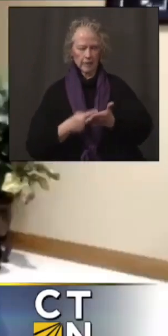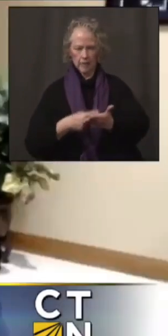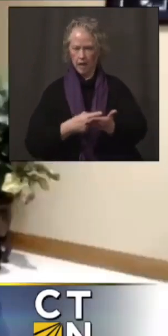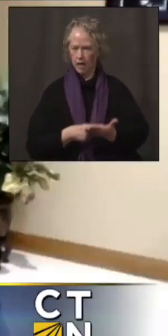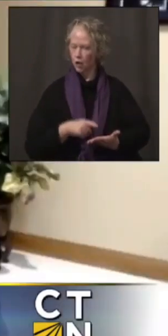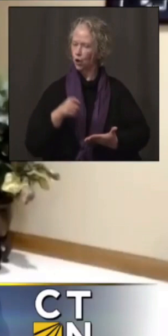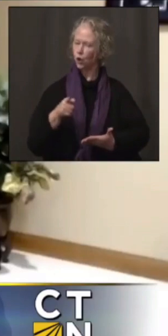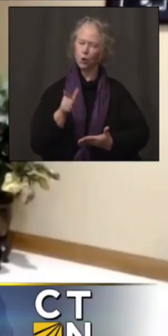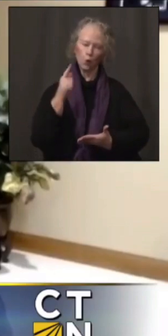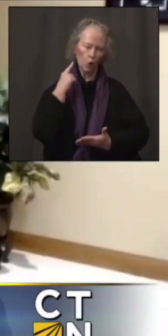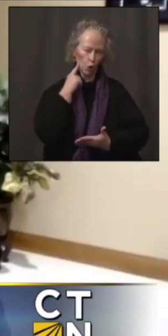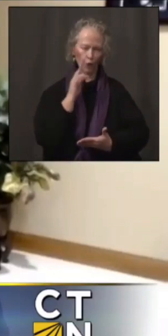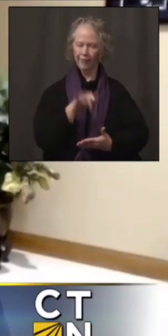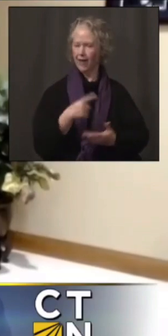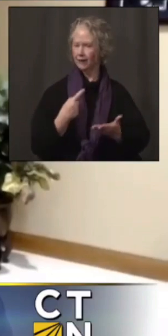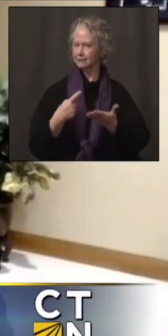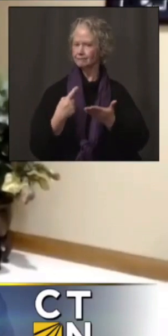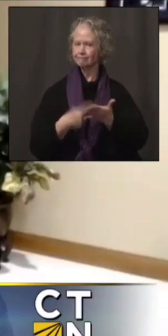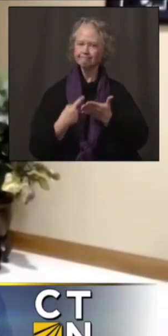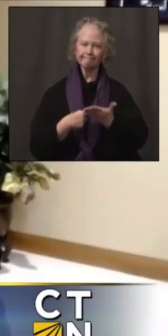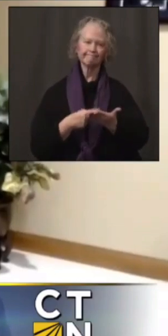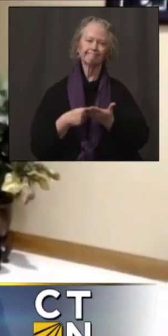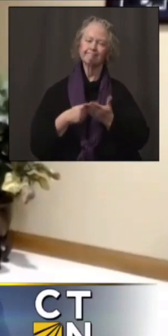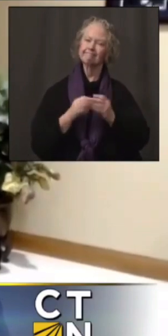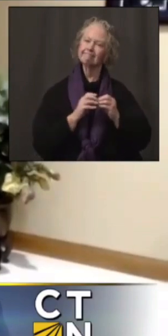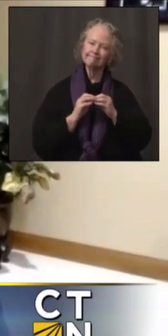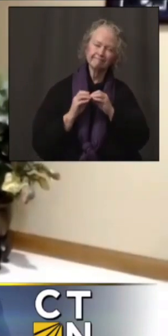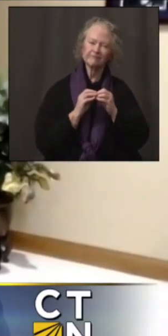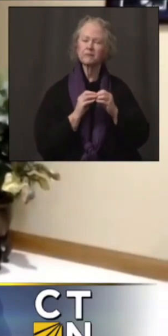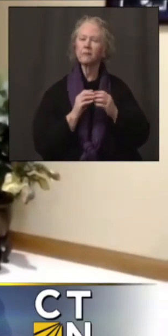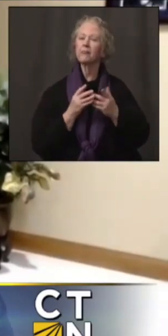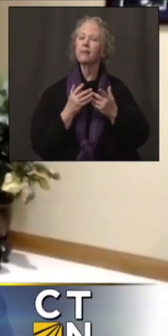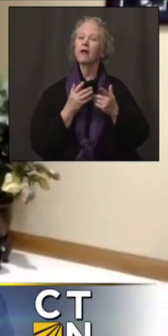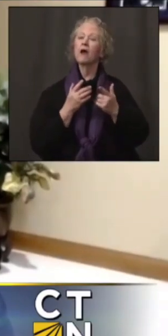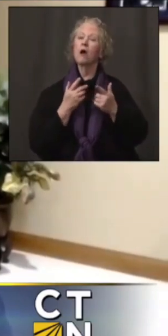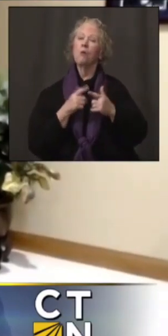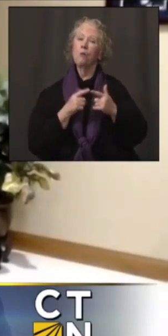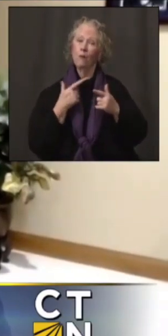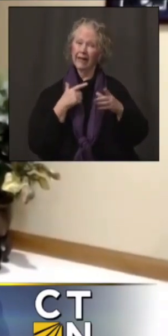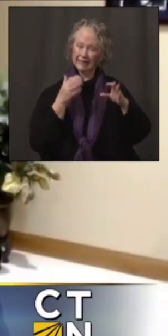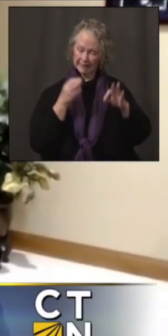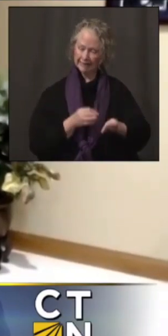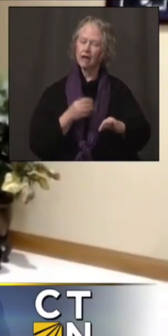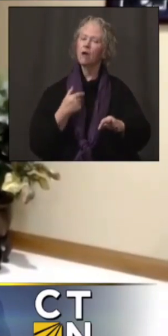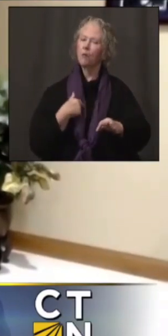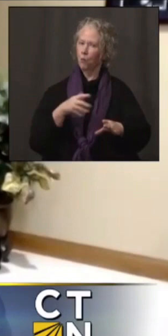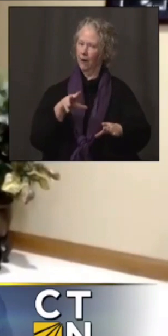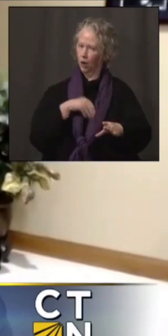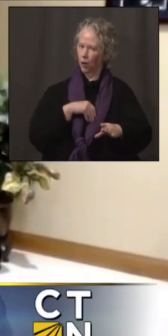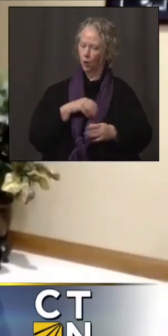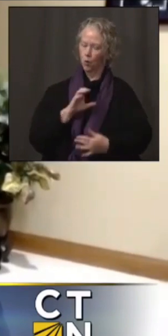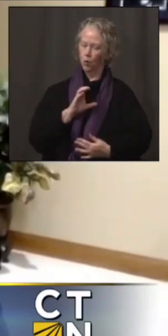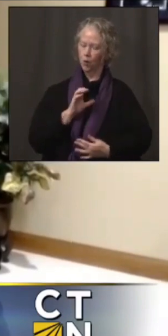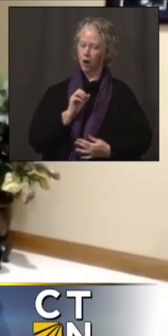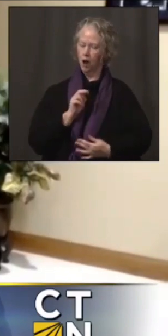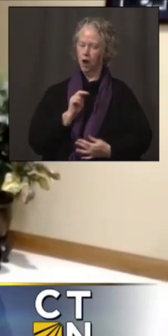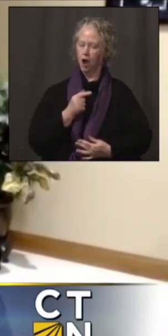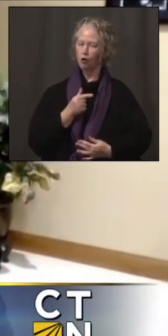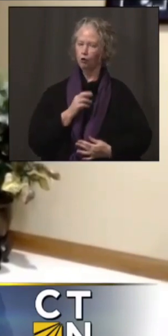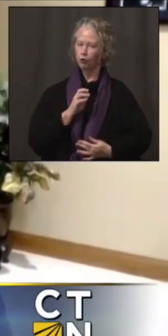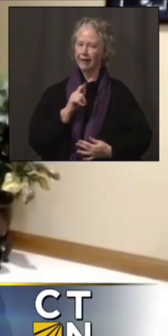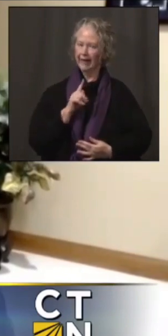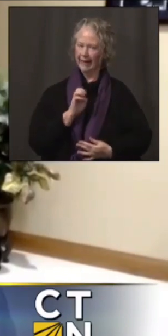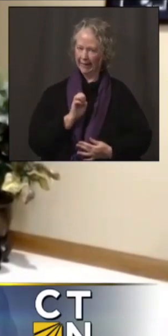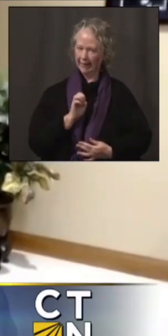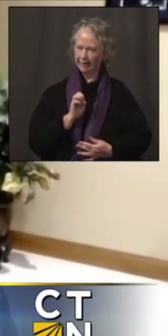the passion around the discussion. Um, you know, where we landed thus far in including the congregate settings was very satisfying. Uh,